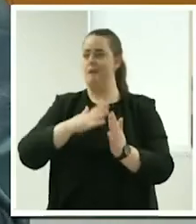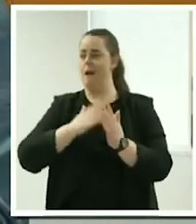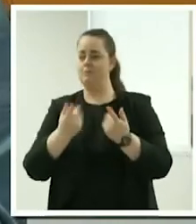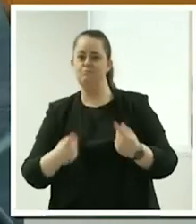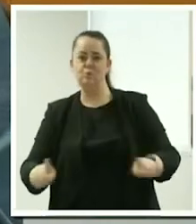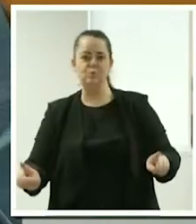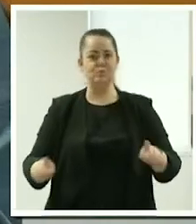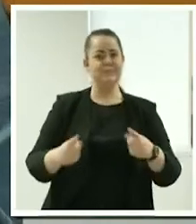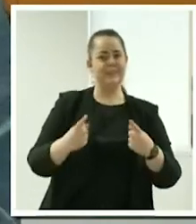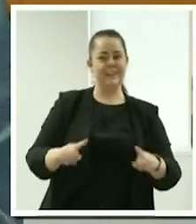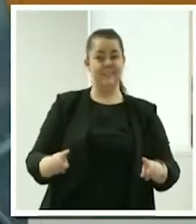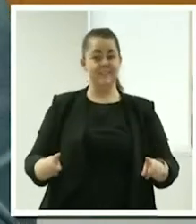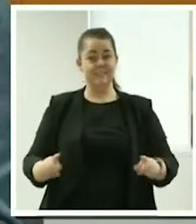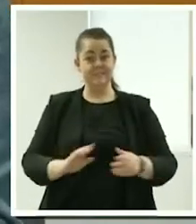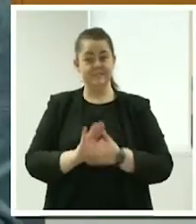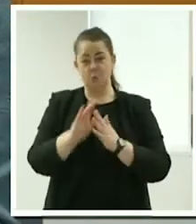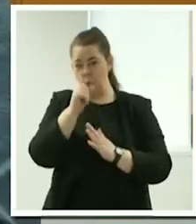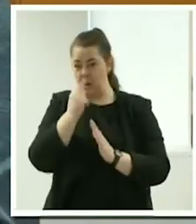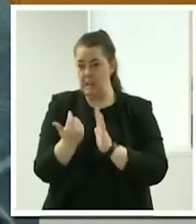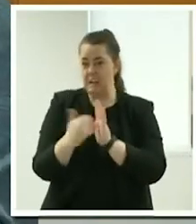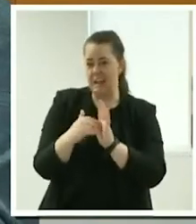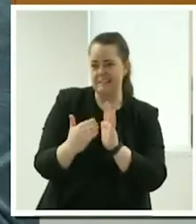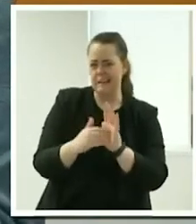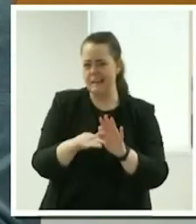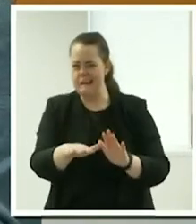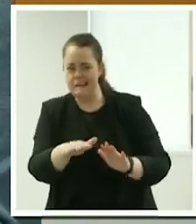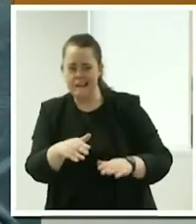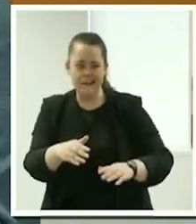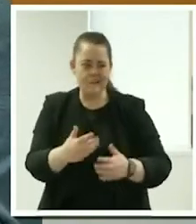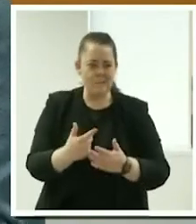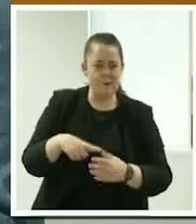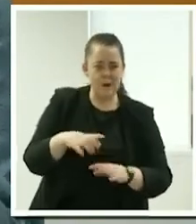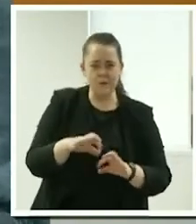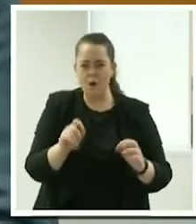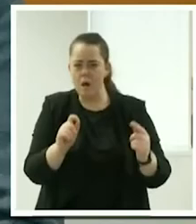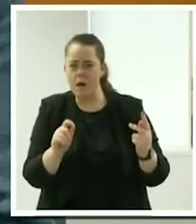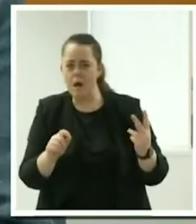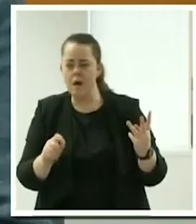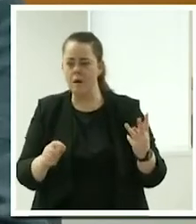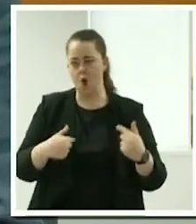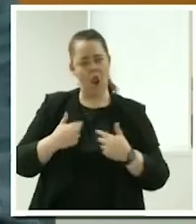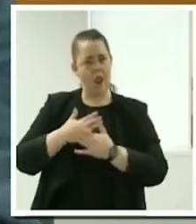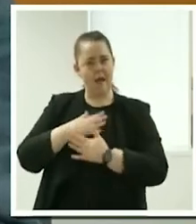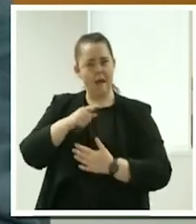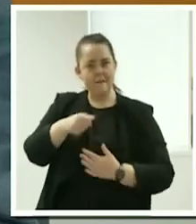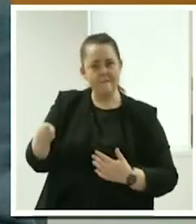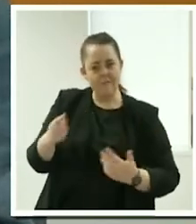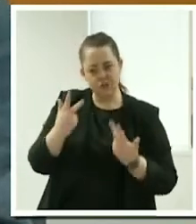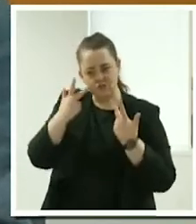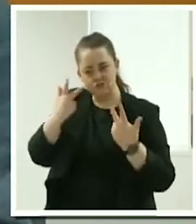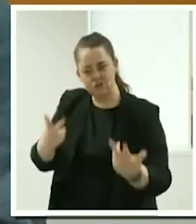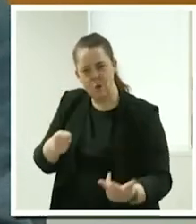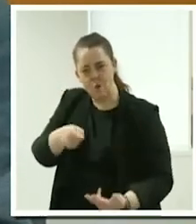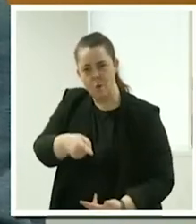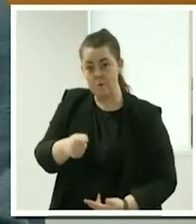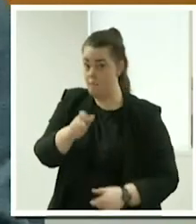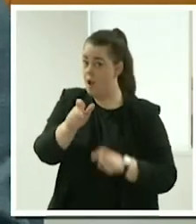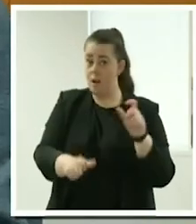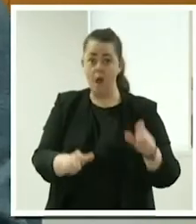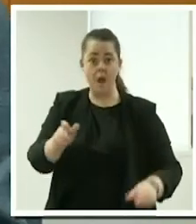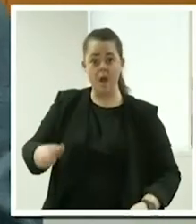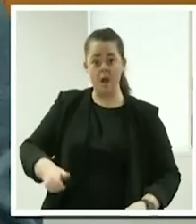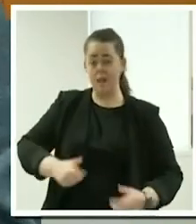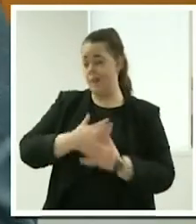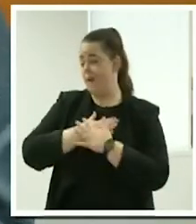found being able to do the things that i love to love to do and introduce those things to my clients